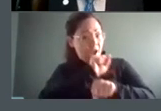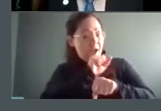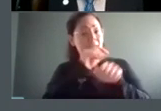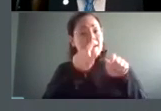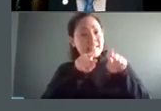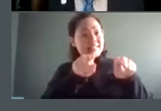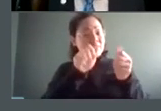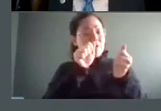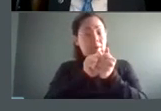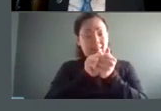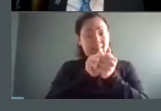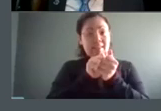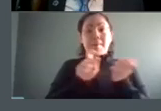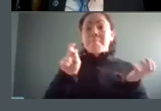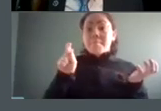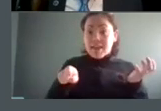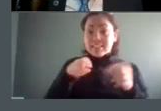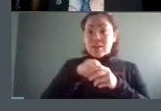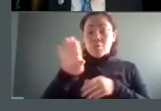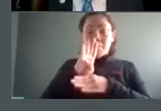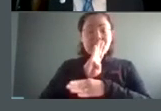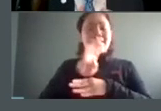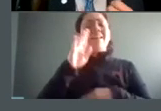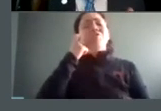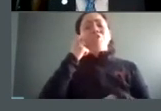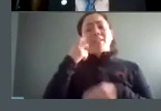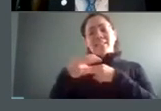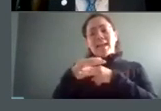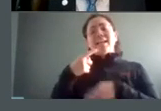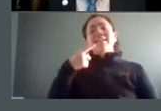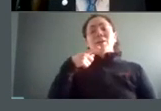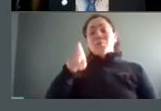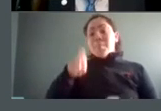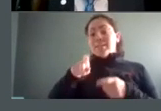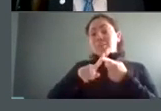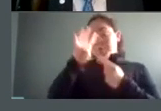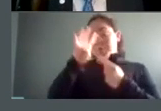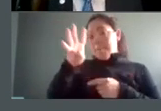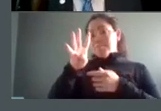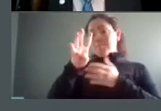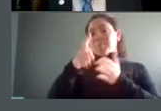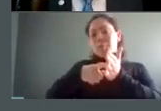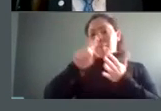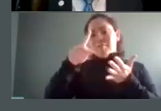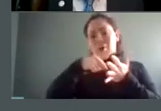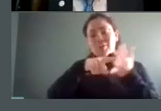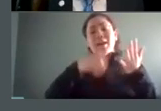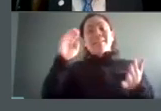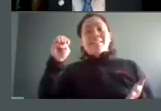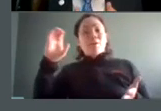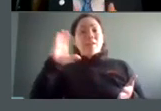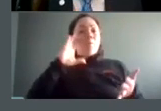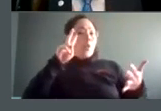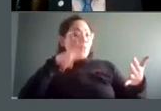necessity and that's why in the last slide i told you you need to come up with a criteria first it's because the eoc is going to look at that criteria